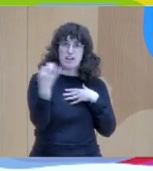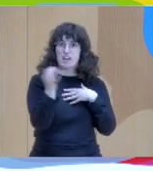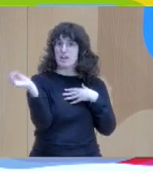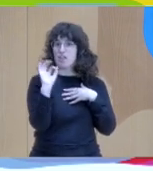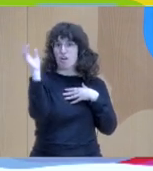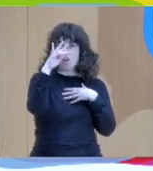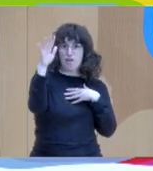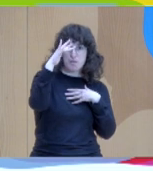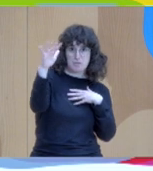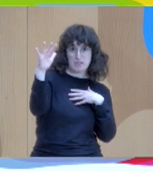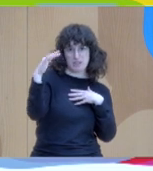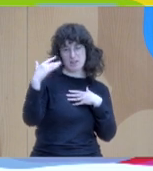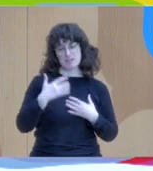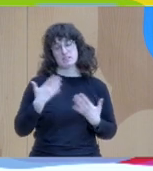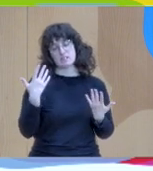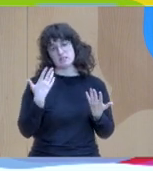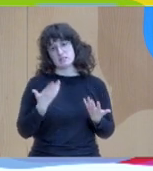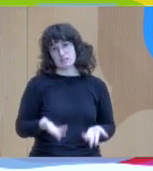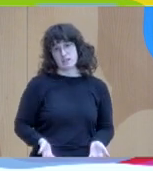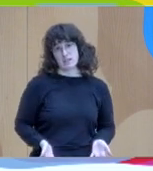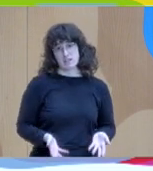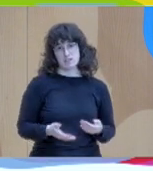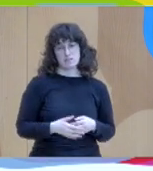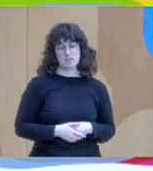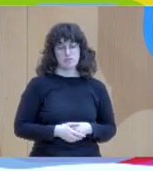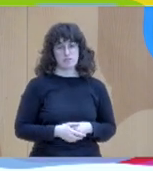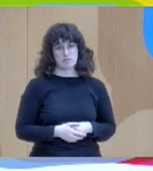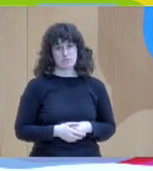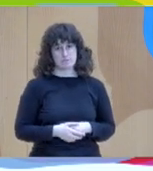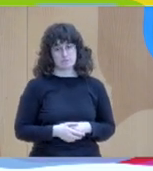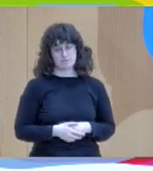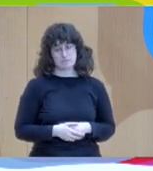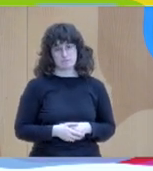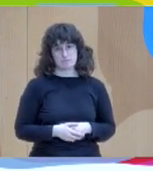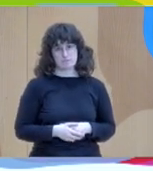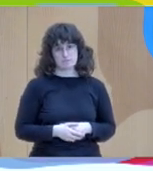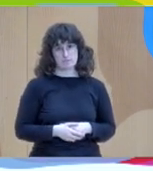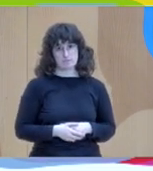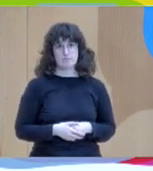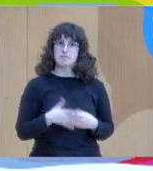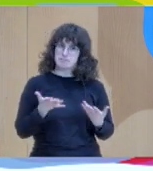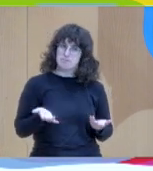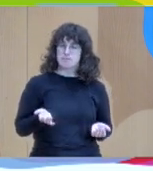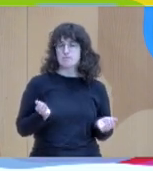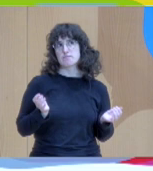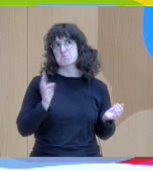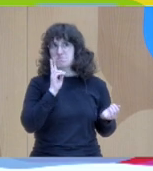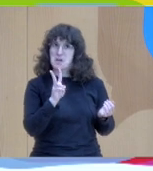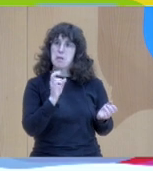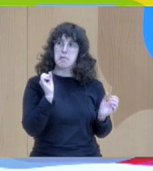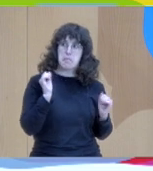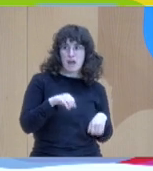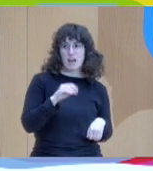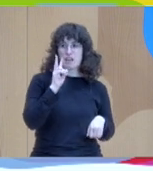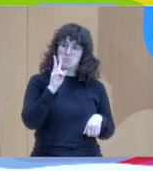two questions not the first one things are fine now or better now what are you especially happy